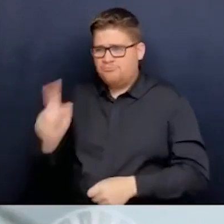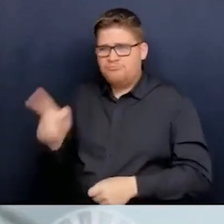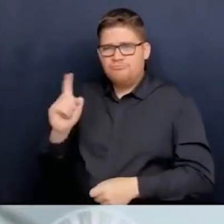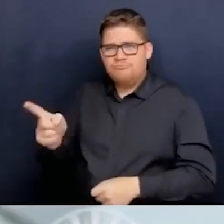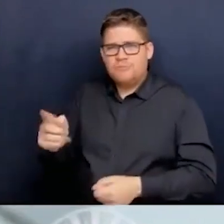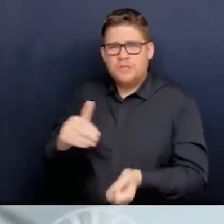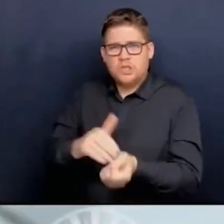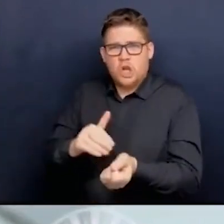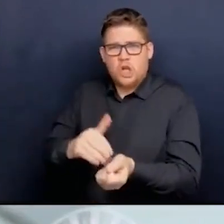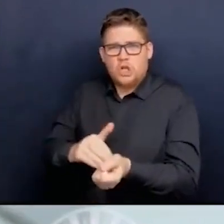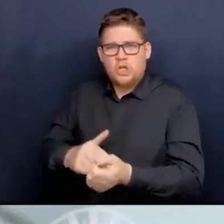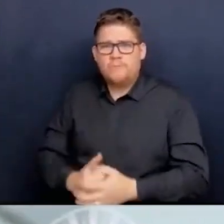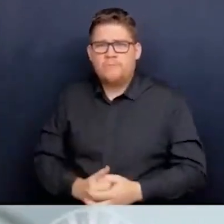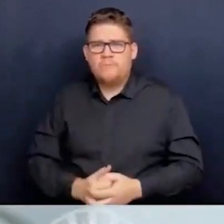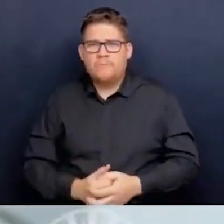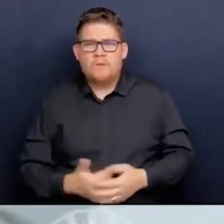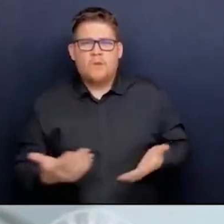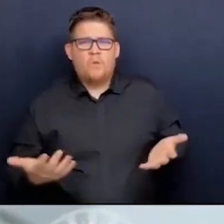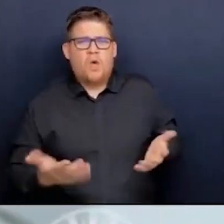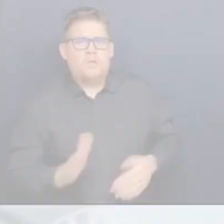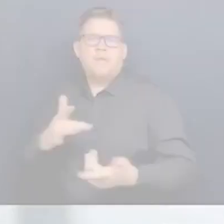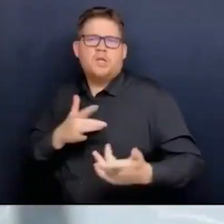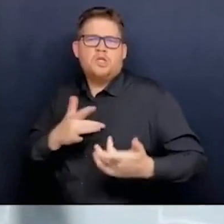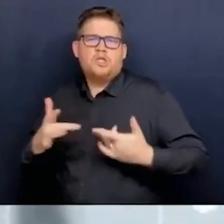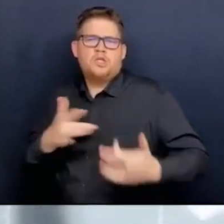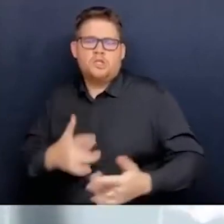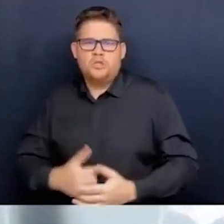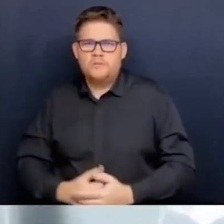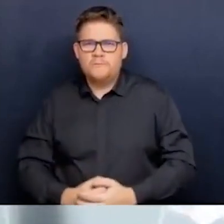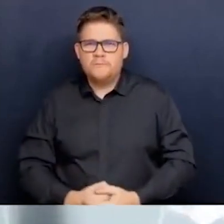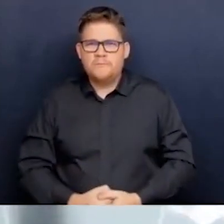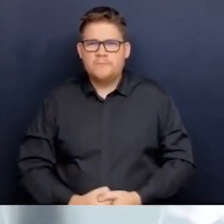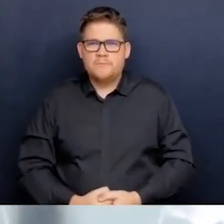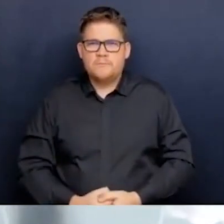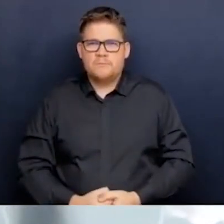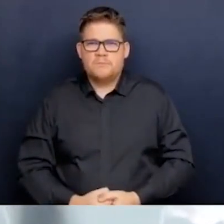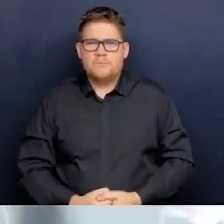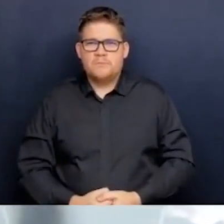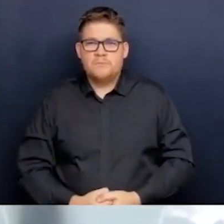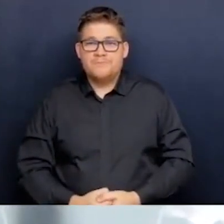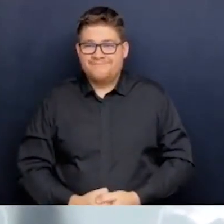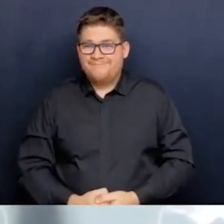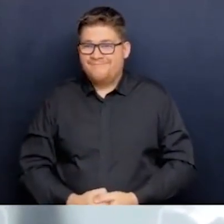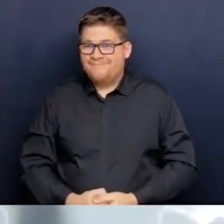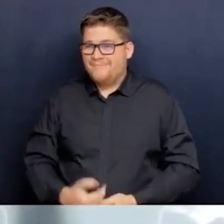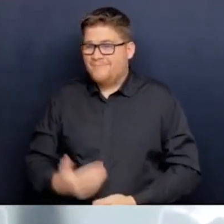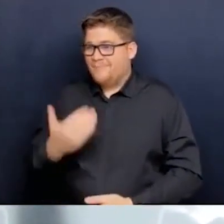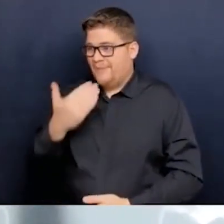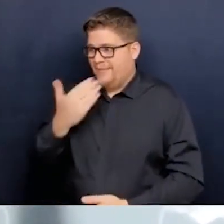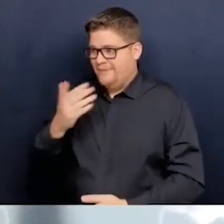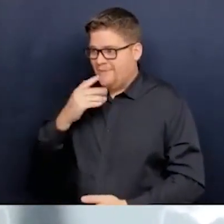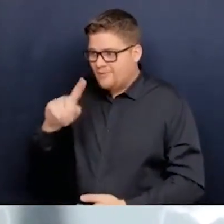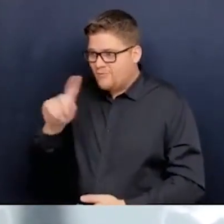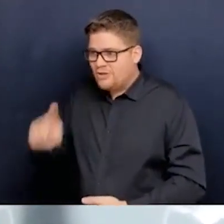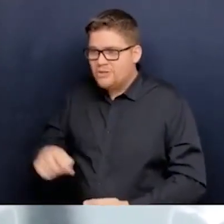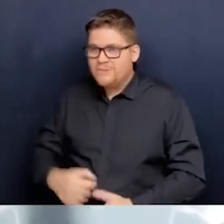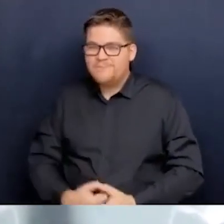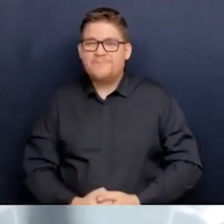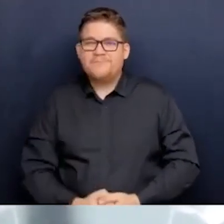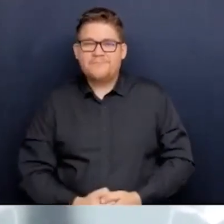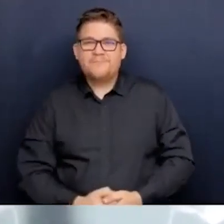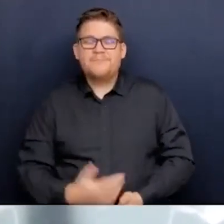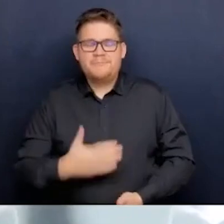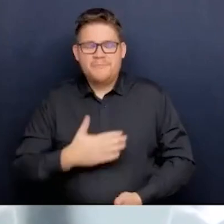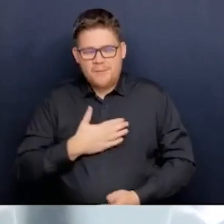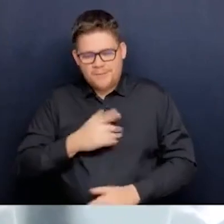What do you say to these concerns? Thanks very much for the question and the opportunity to respond on this